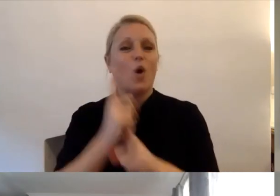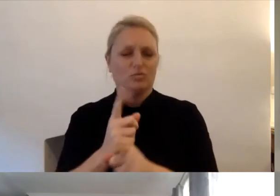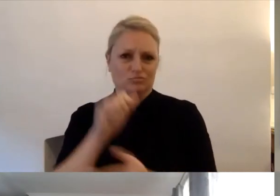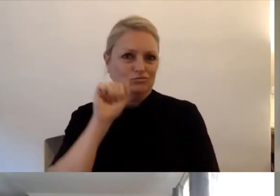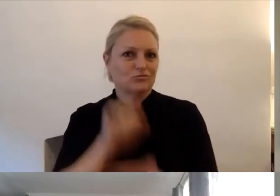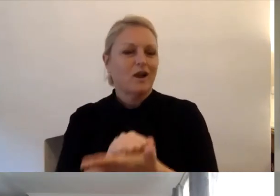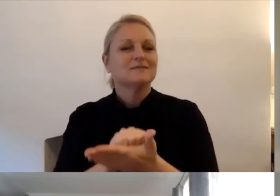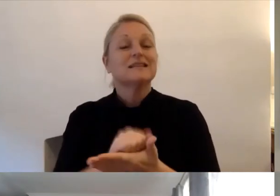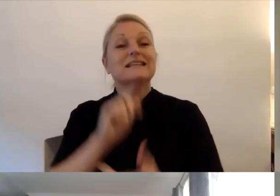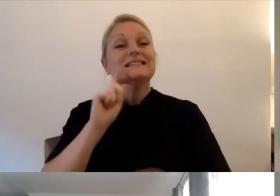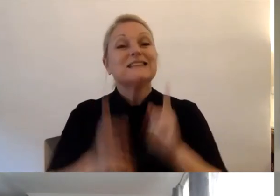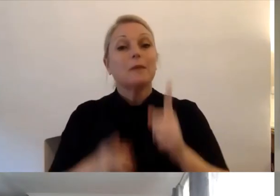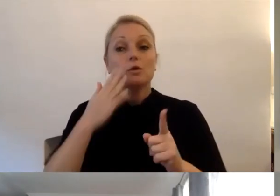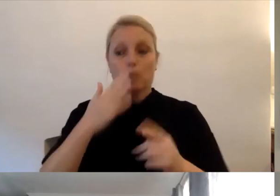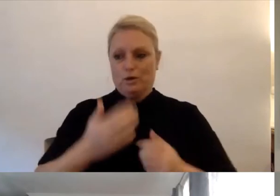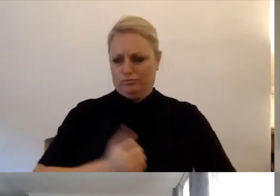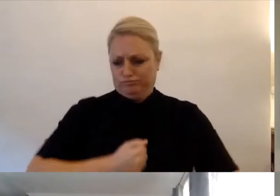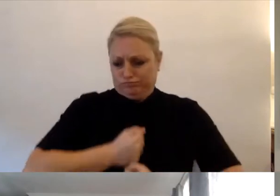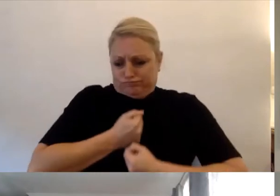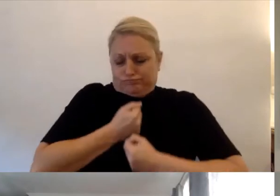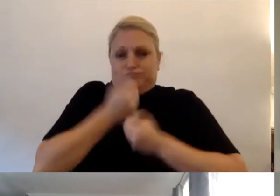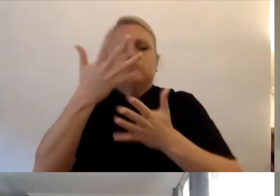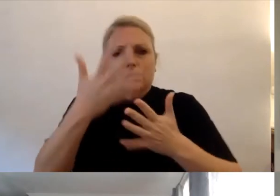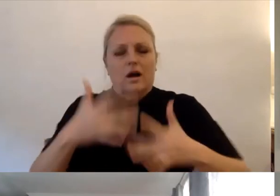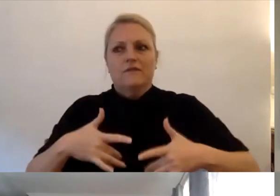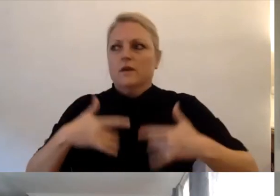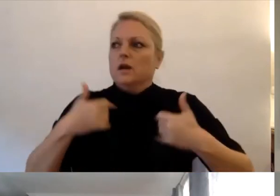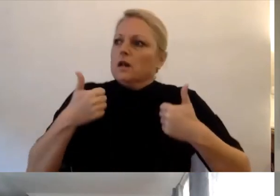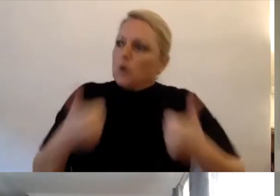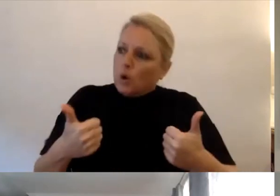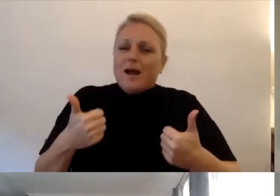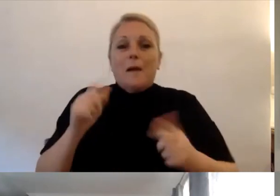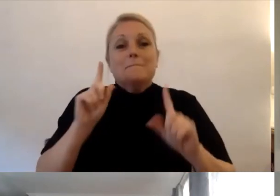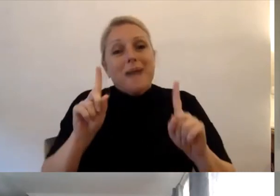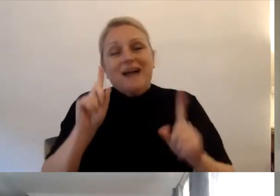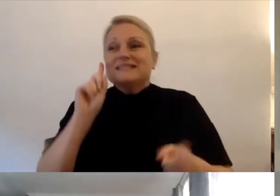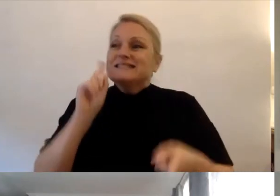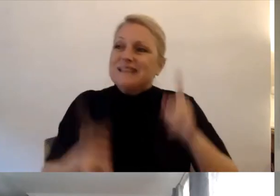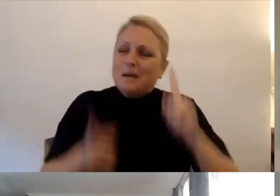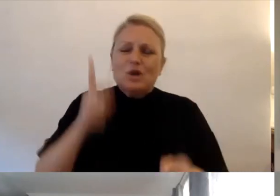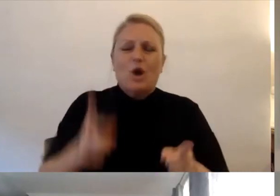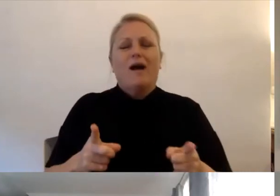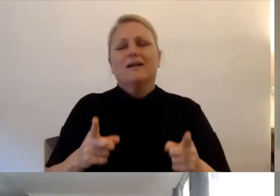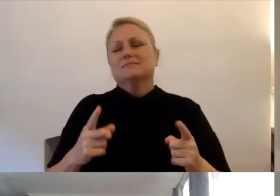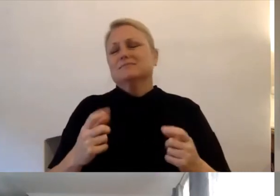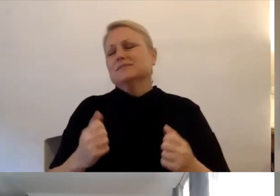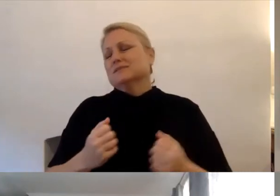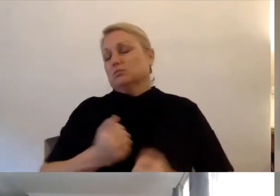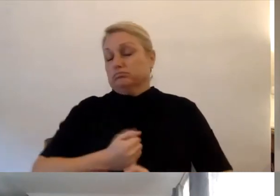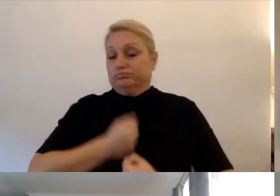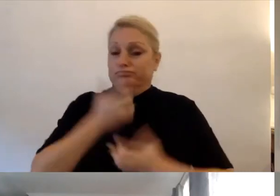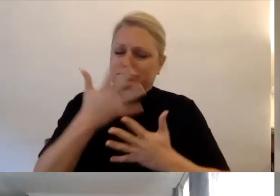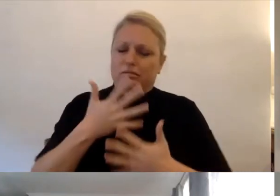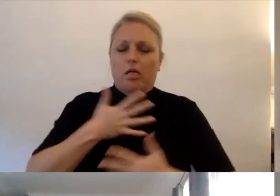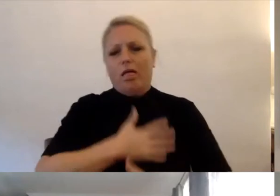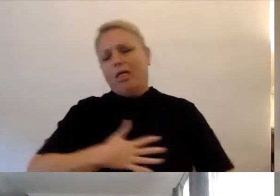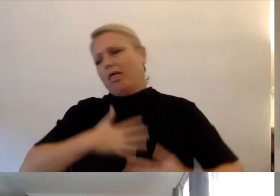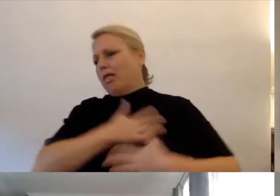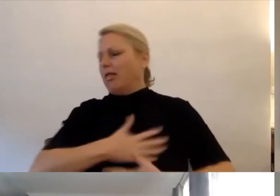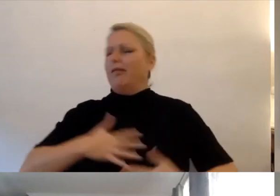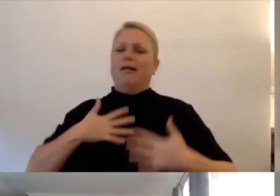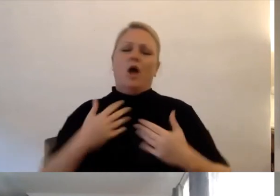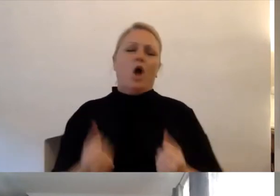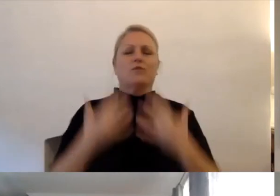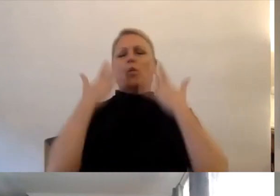but it can be challenging and sometimes rewarding and I guess one of the most critical roles that a can play